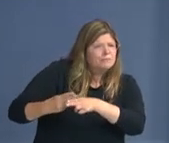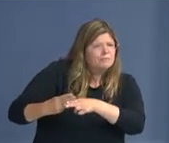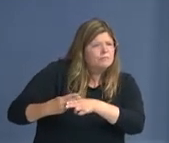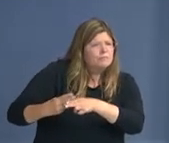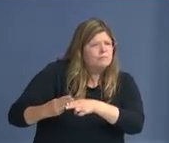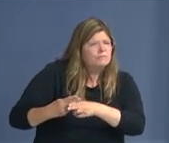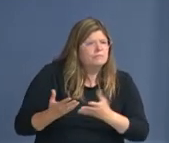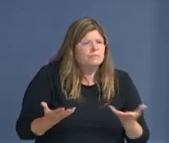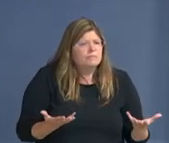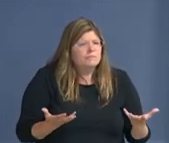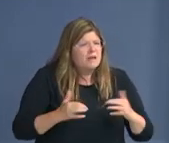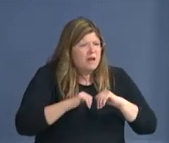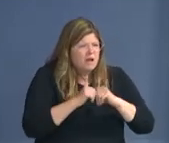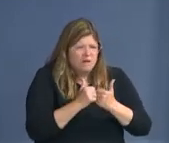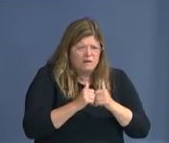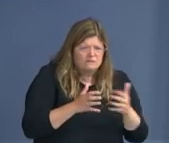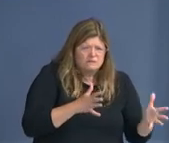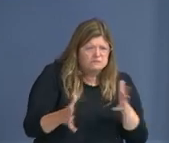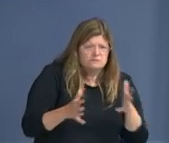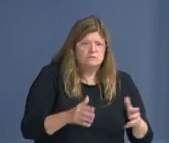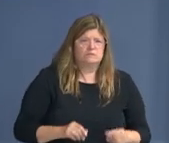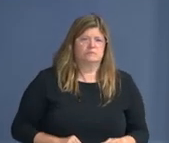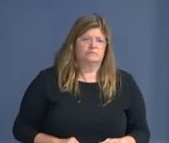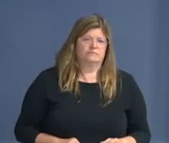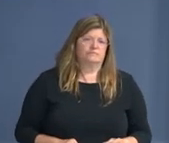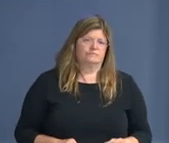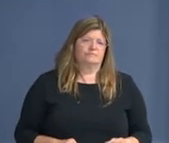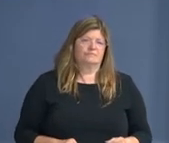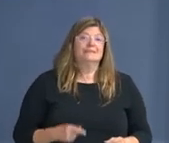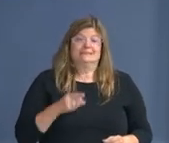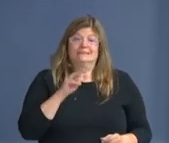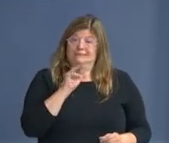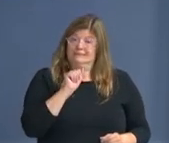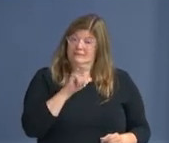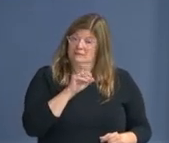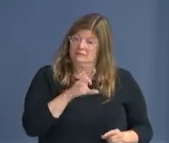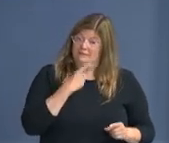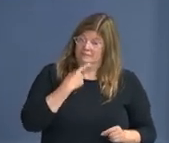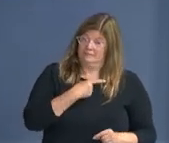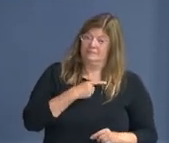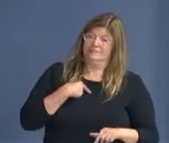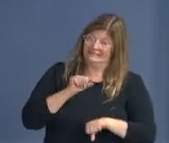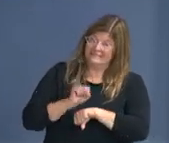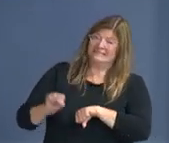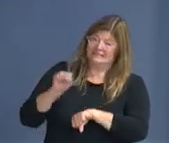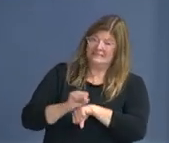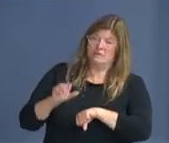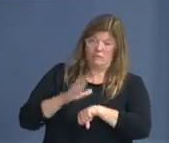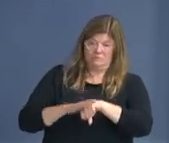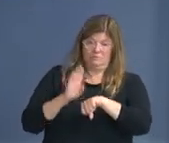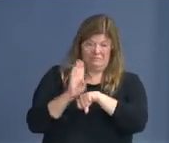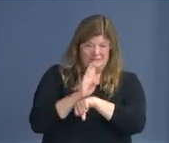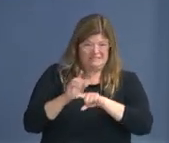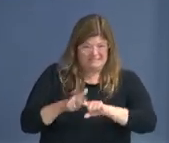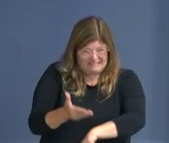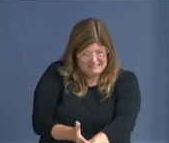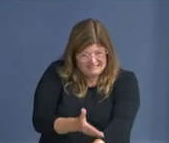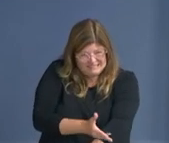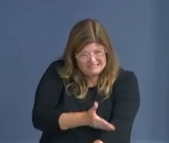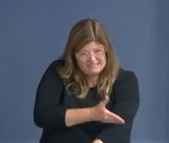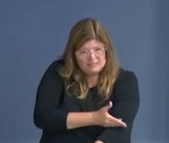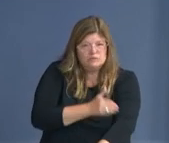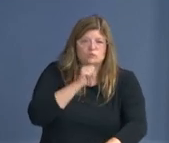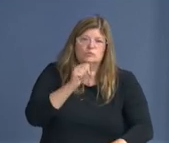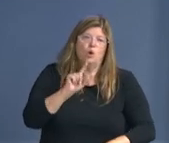about it? Well, we are working with our business improvement districts, not just on the street naming, which